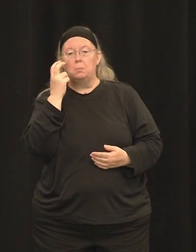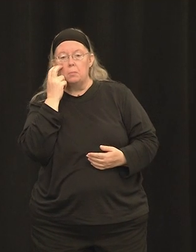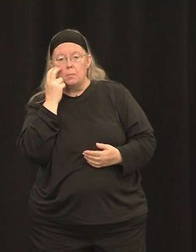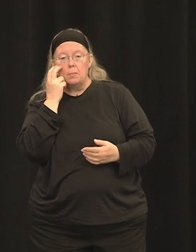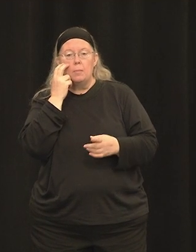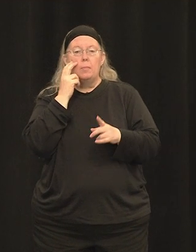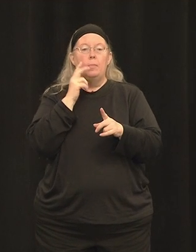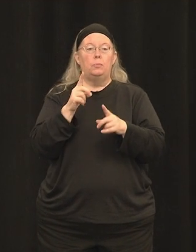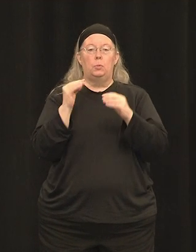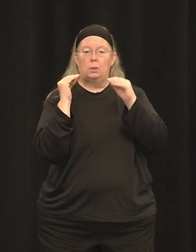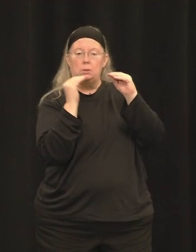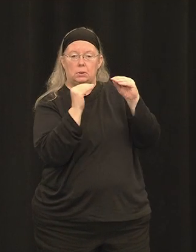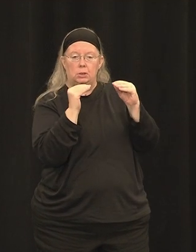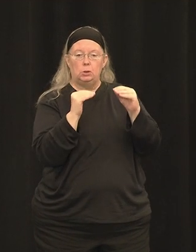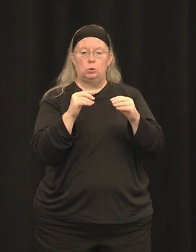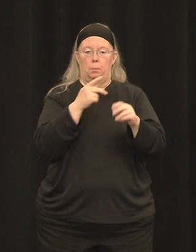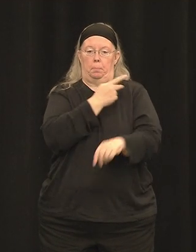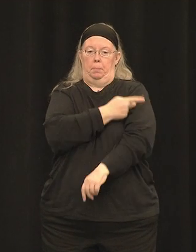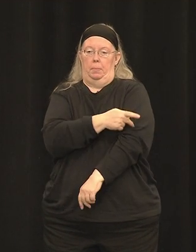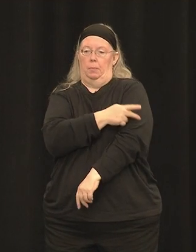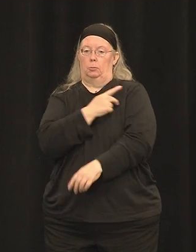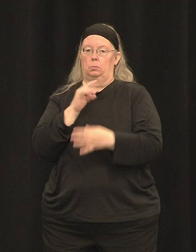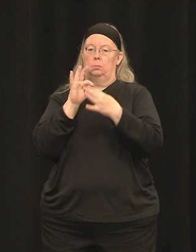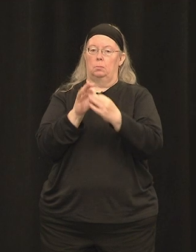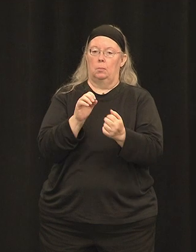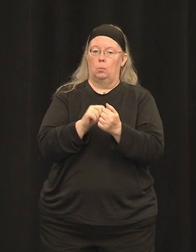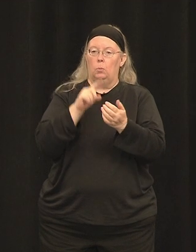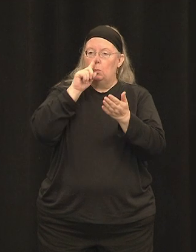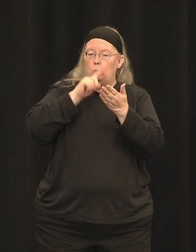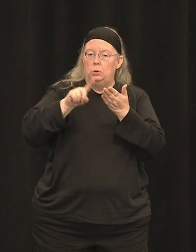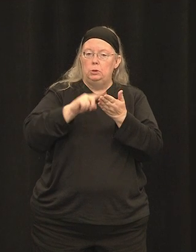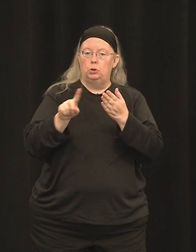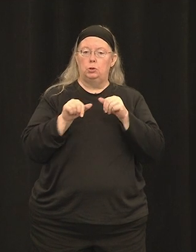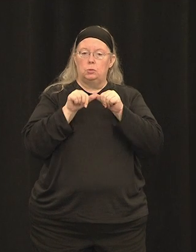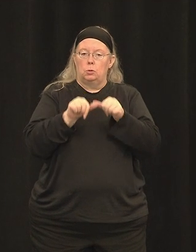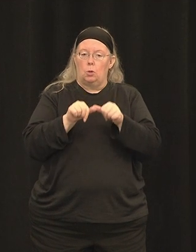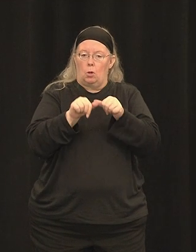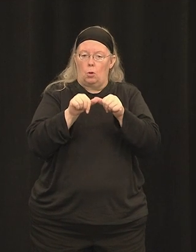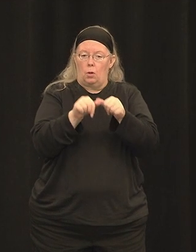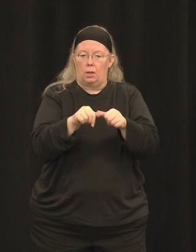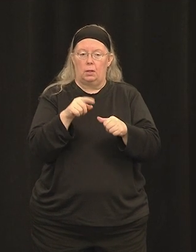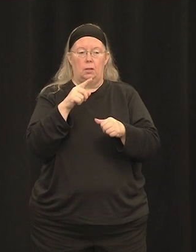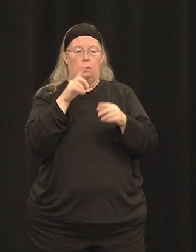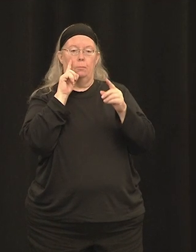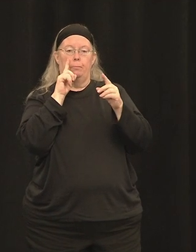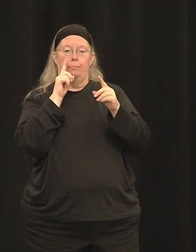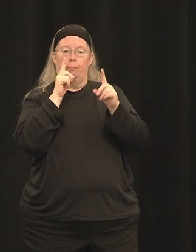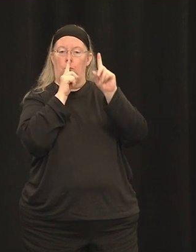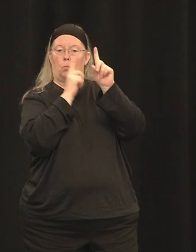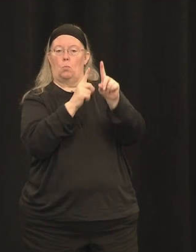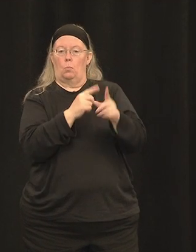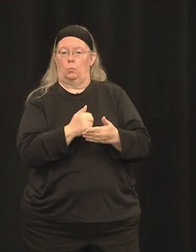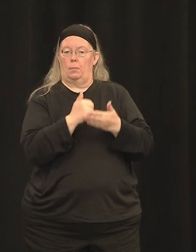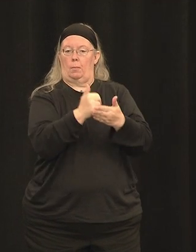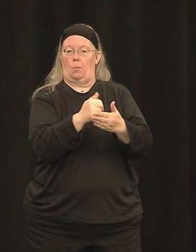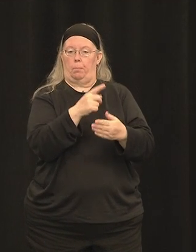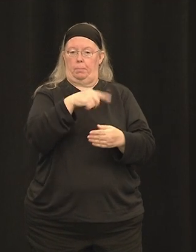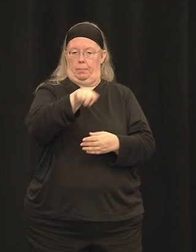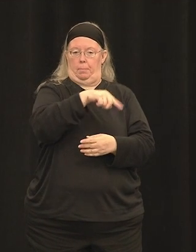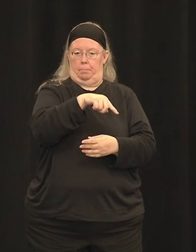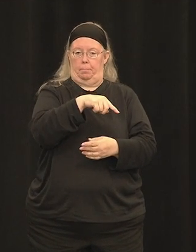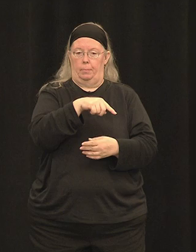conducted to address treatments for their flight, for their conditions. Please welcome Dr. Boy.